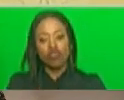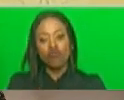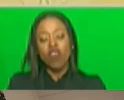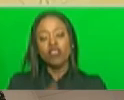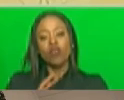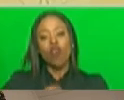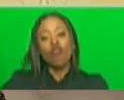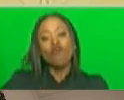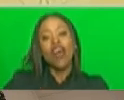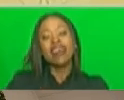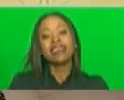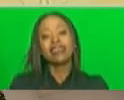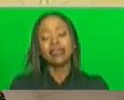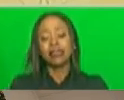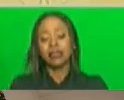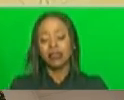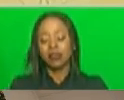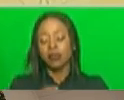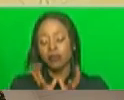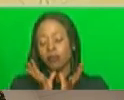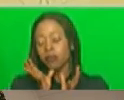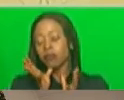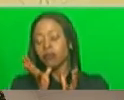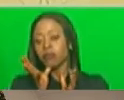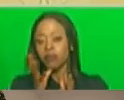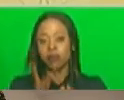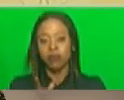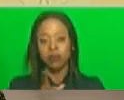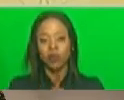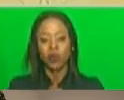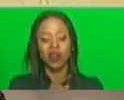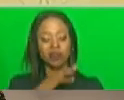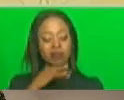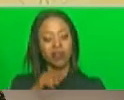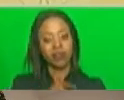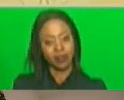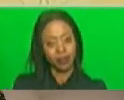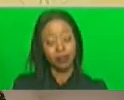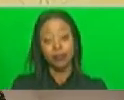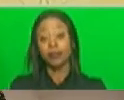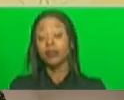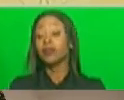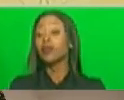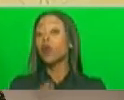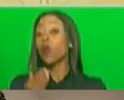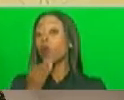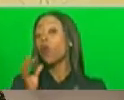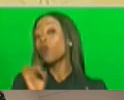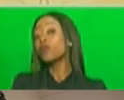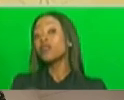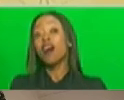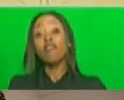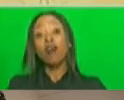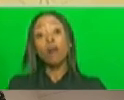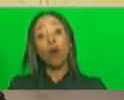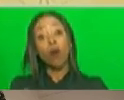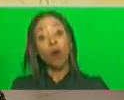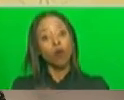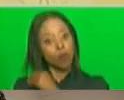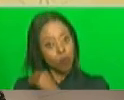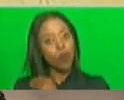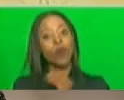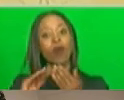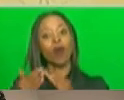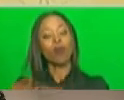pests to thrive often the poorest communities are the worst affected